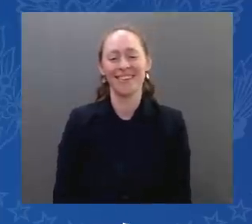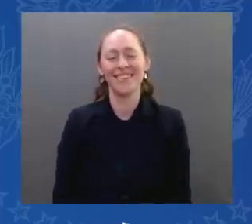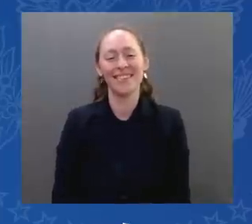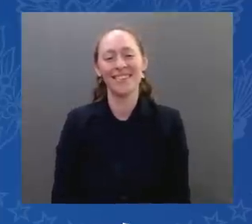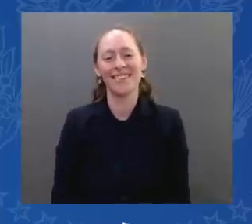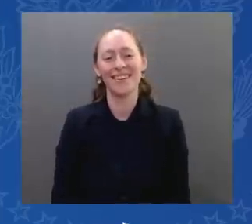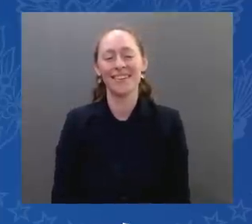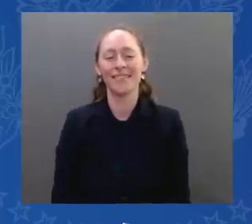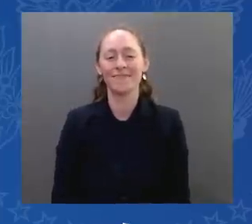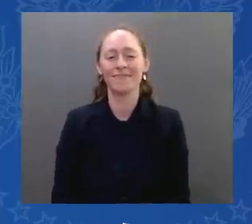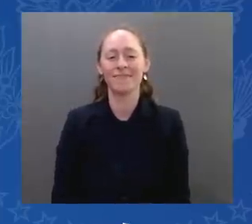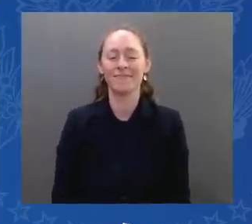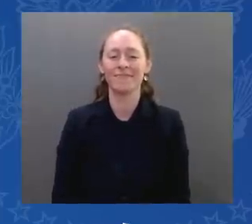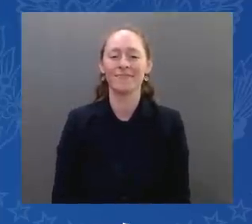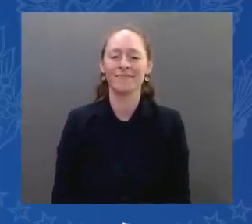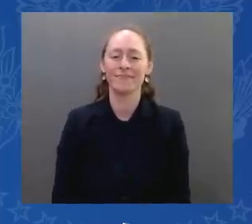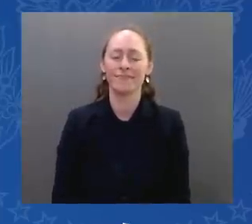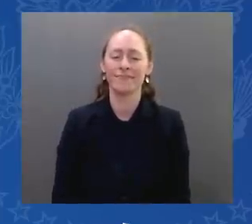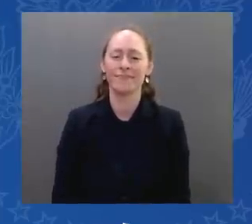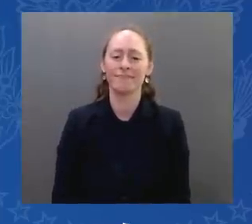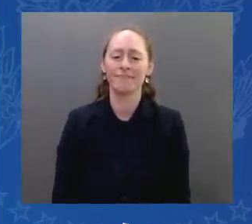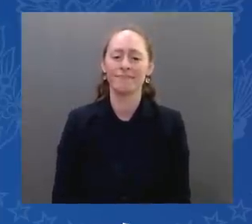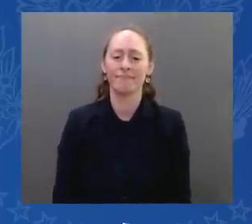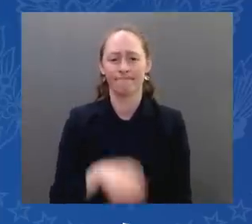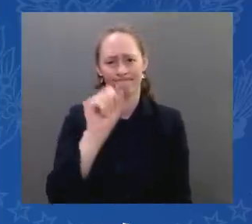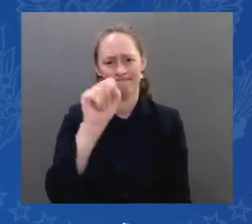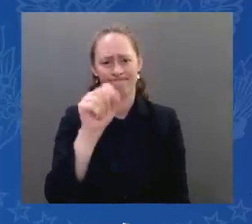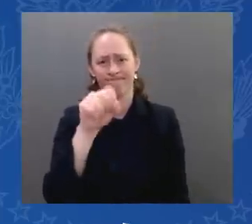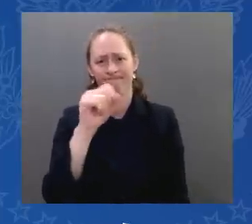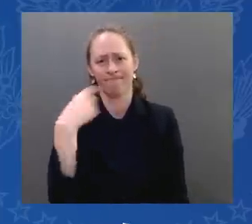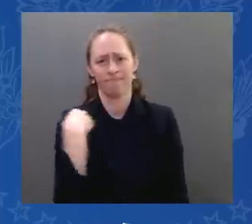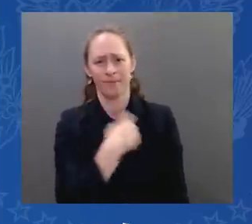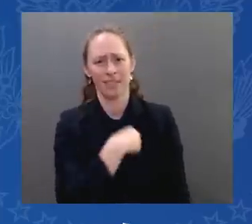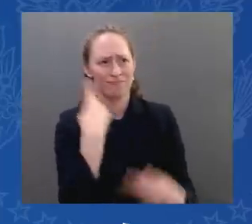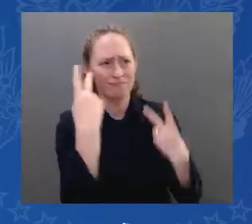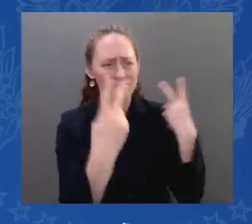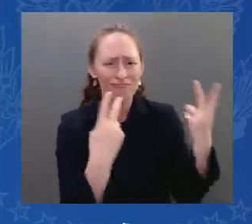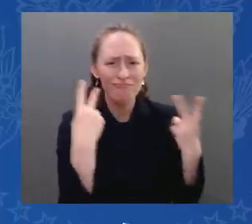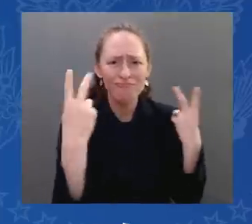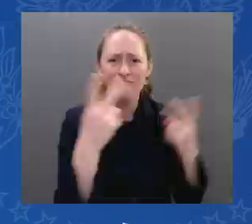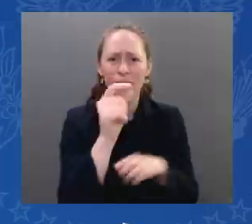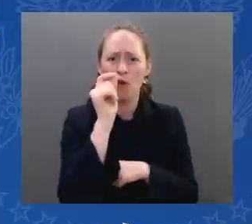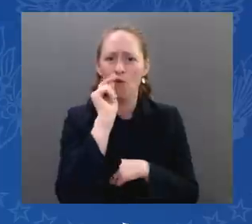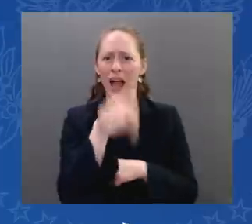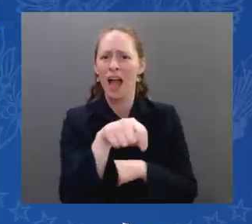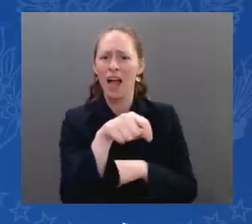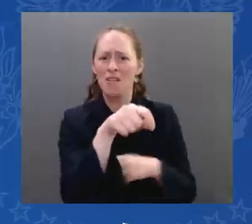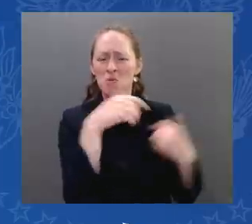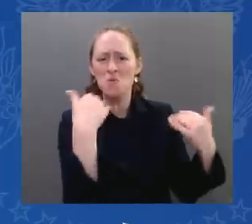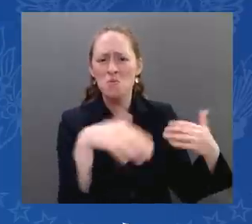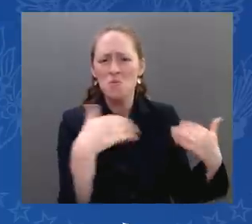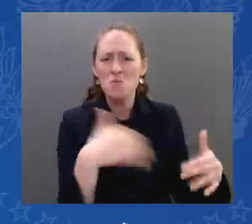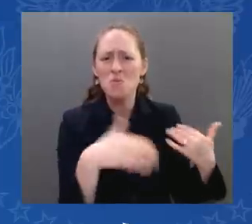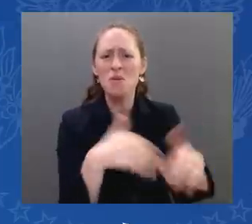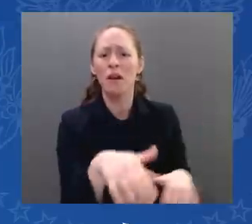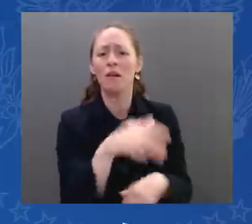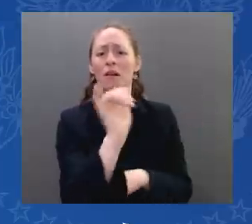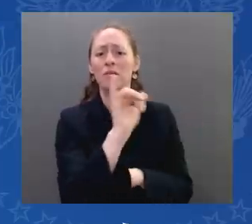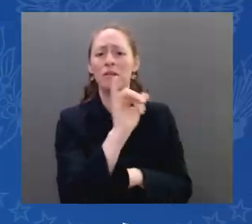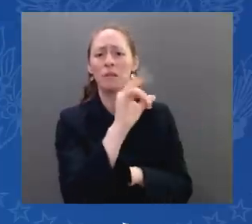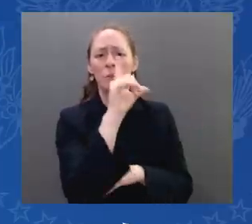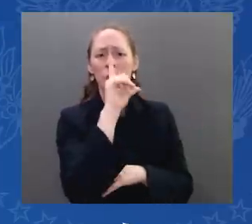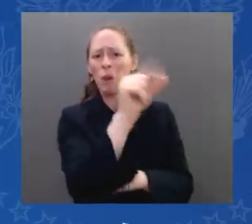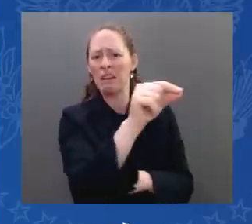terrorism worldwide, we were all reminded of something. In order to protect